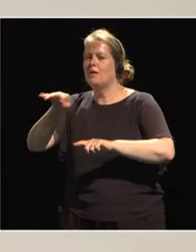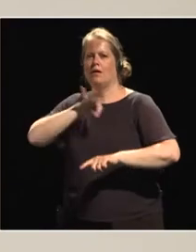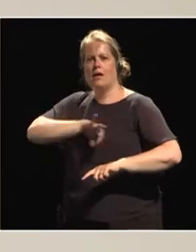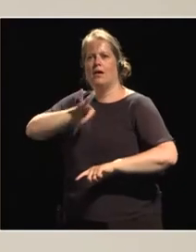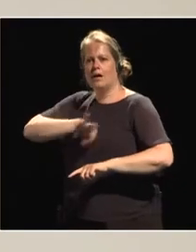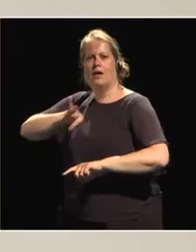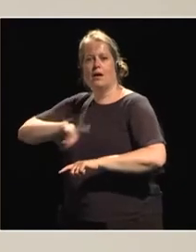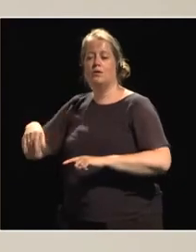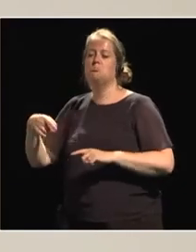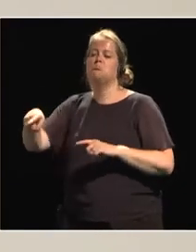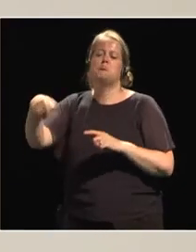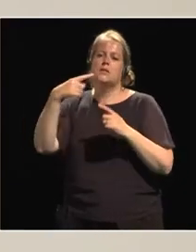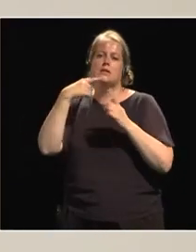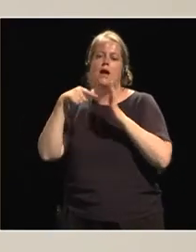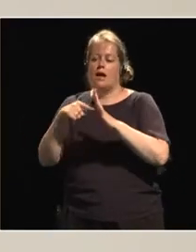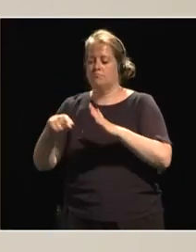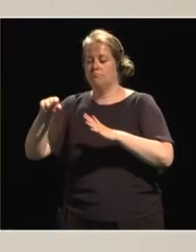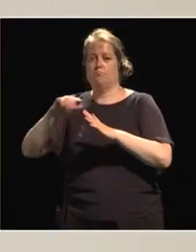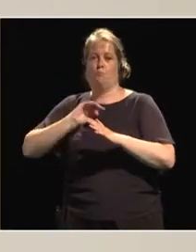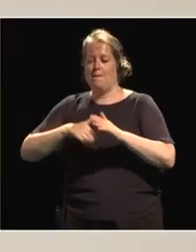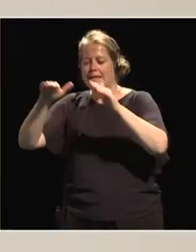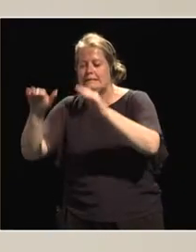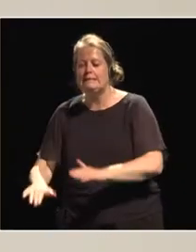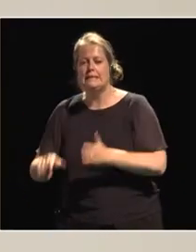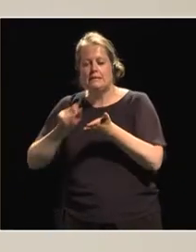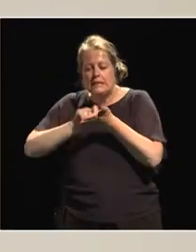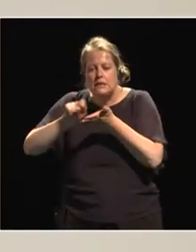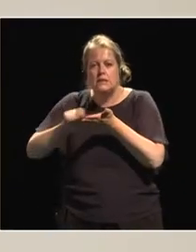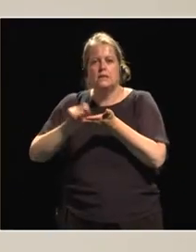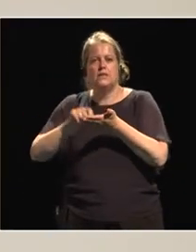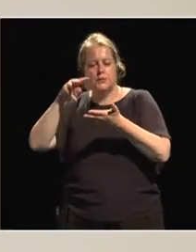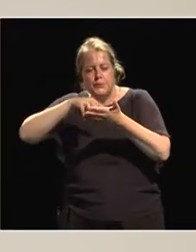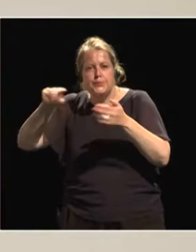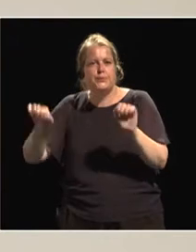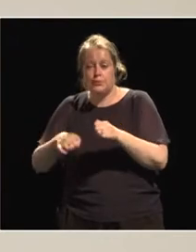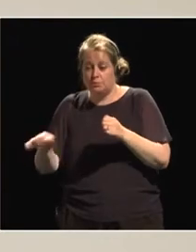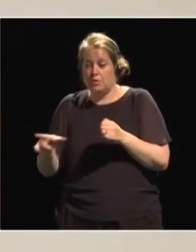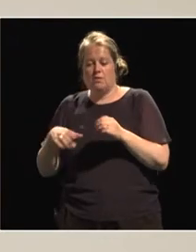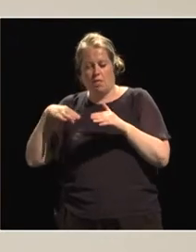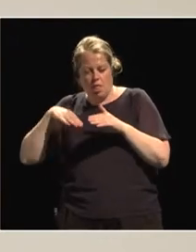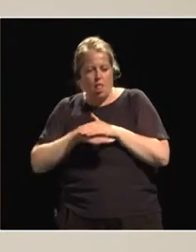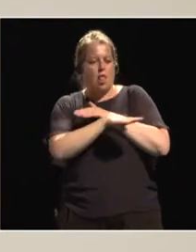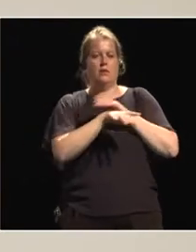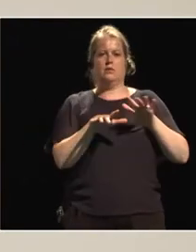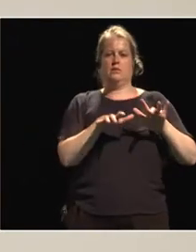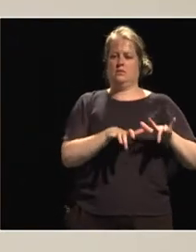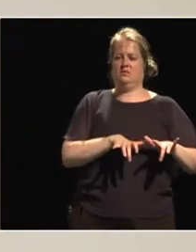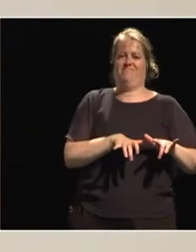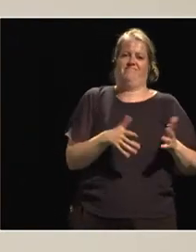illiterate women, let's say, they don't have easy access to digitalization.